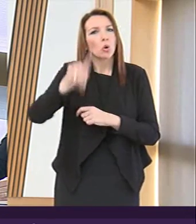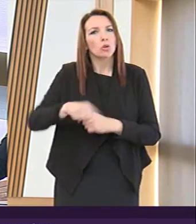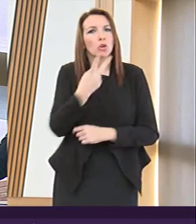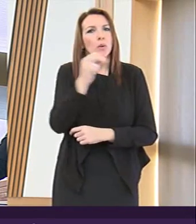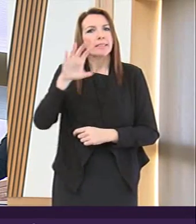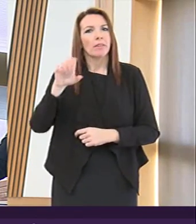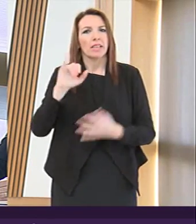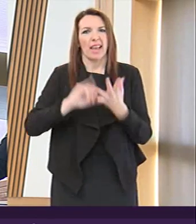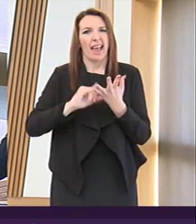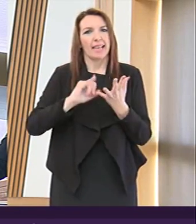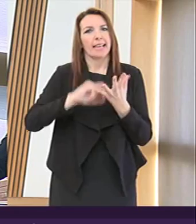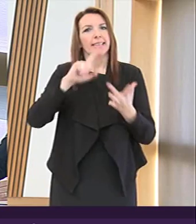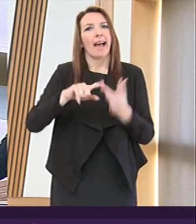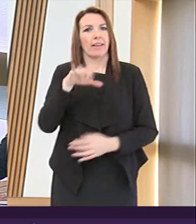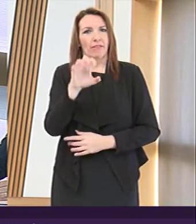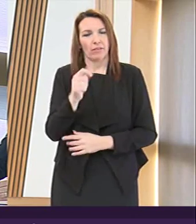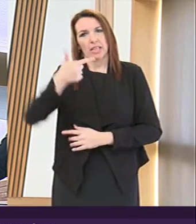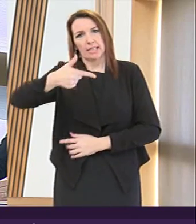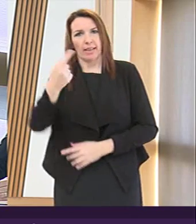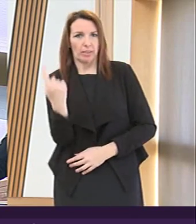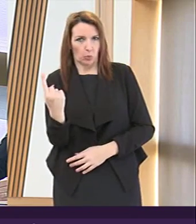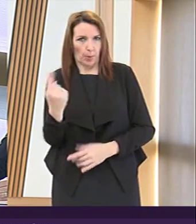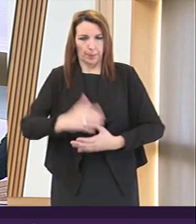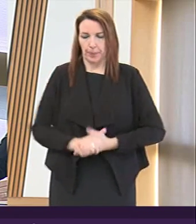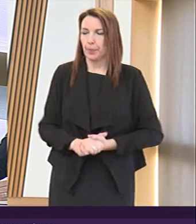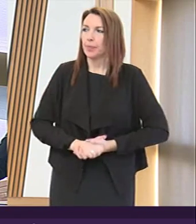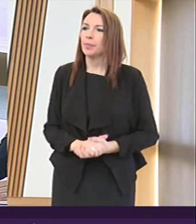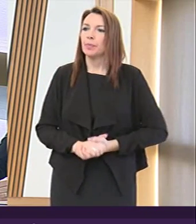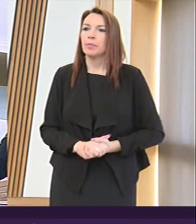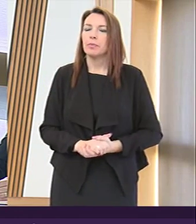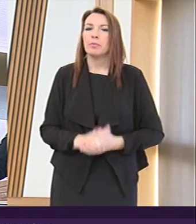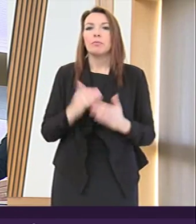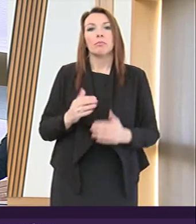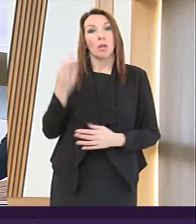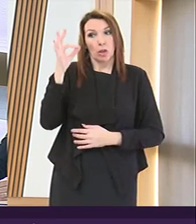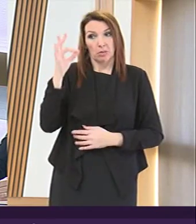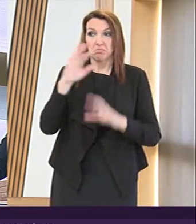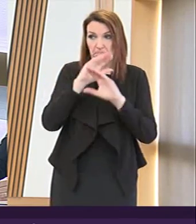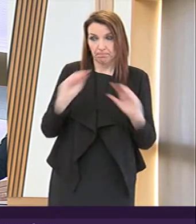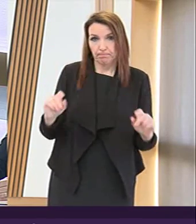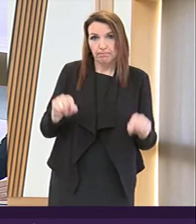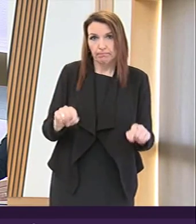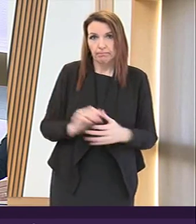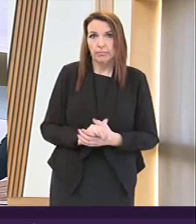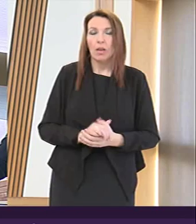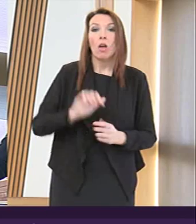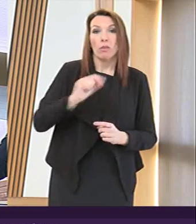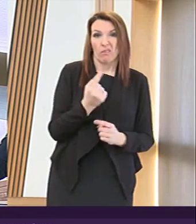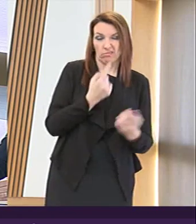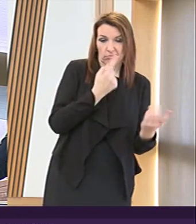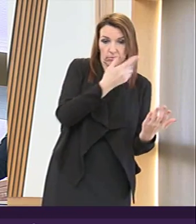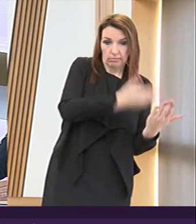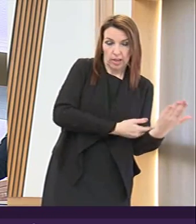SSI 2015-71 The committee may wish to note that the first of these two instruments